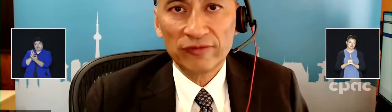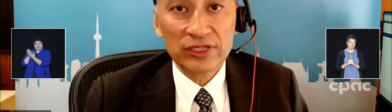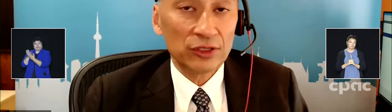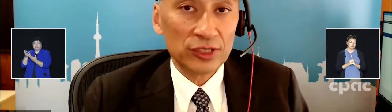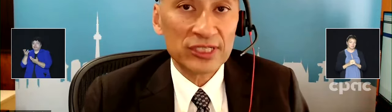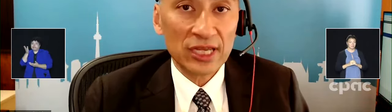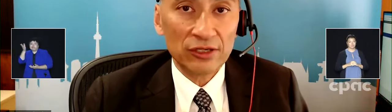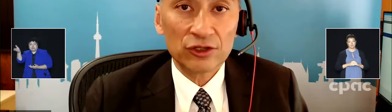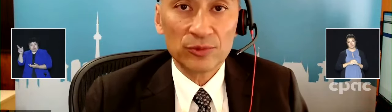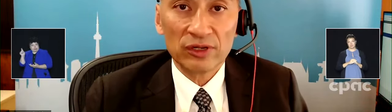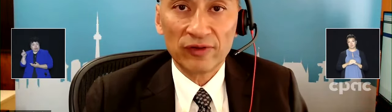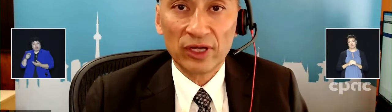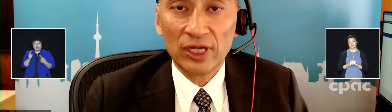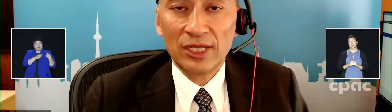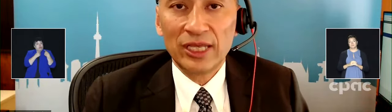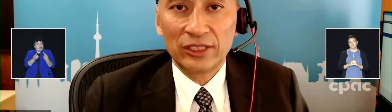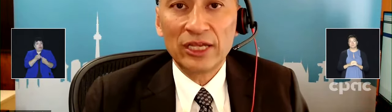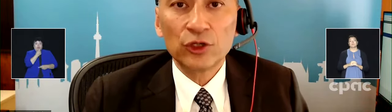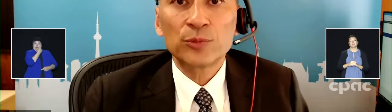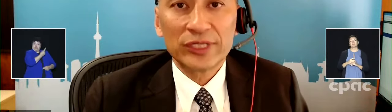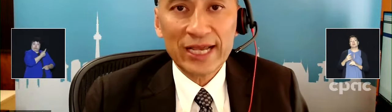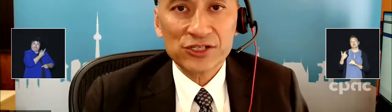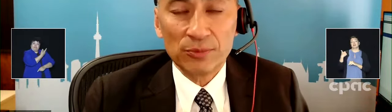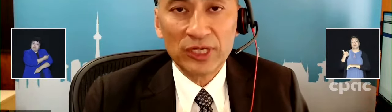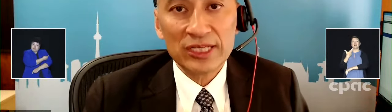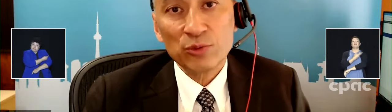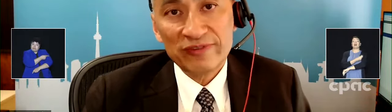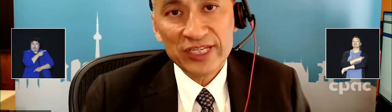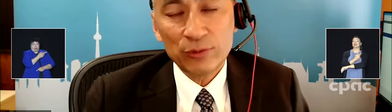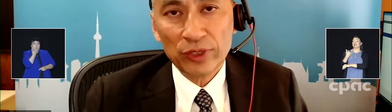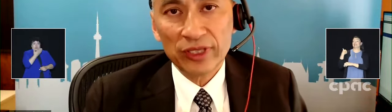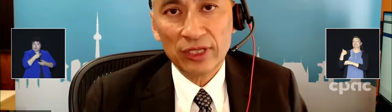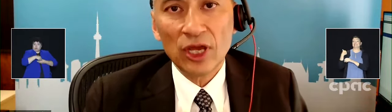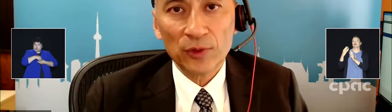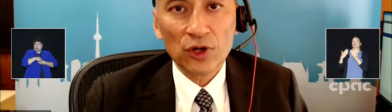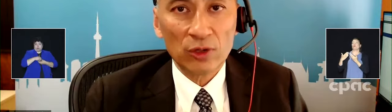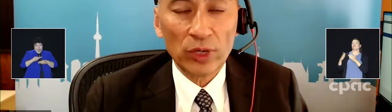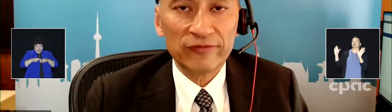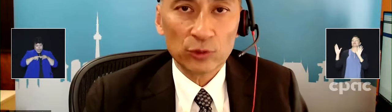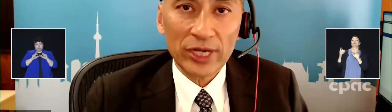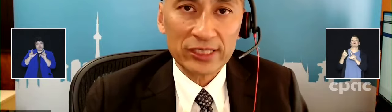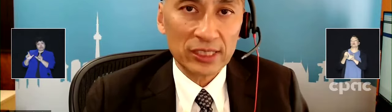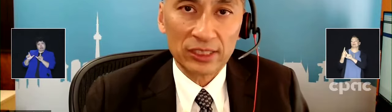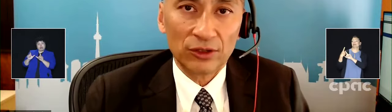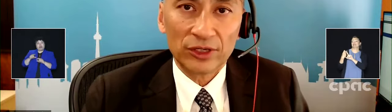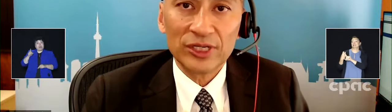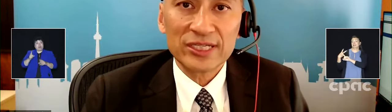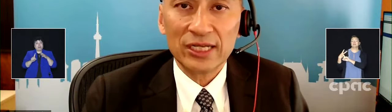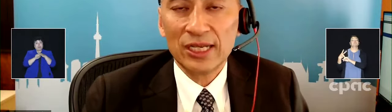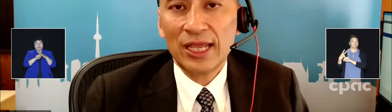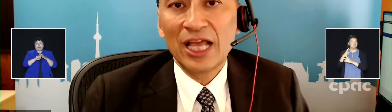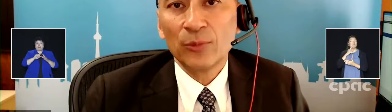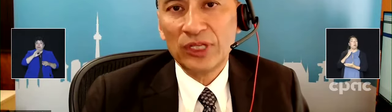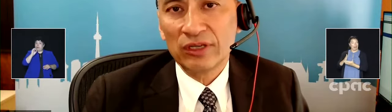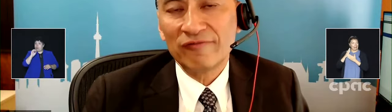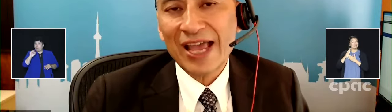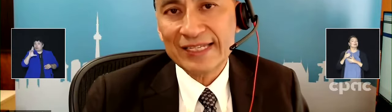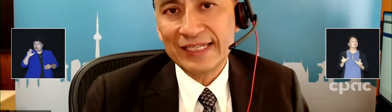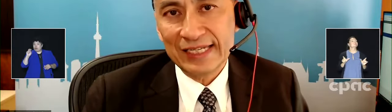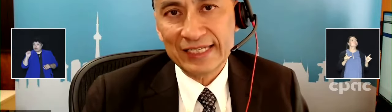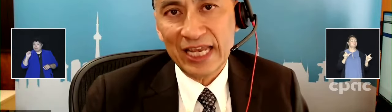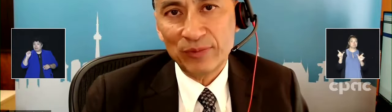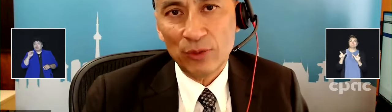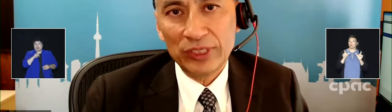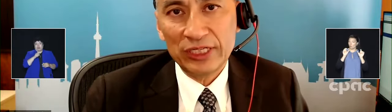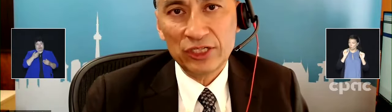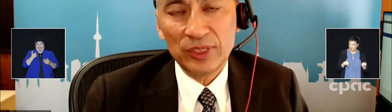certainly served us in good stead in terms of that good protection. But as we've seen with the Omicron wave, you're right. You know, there is that element of